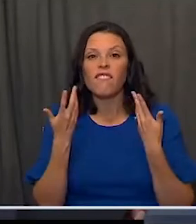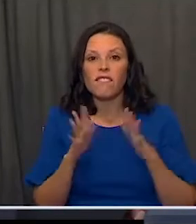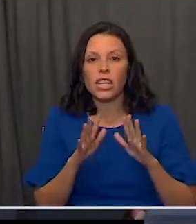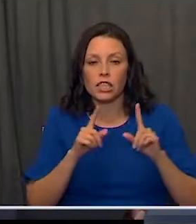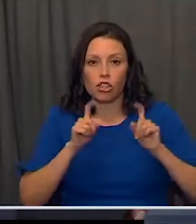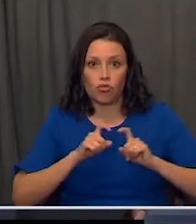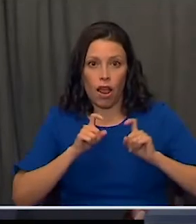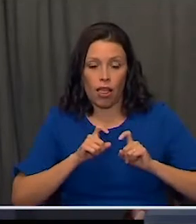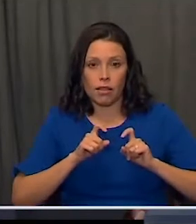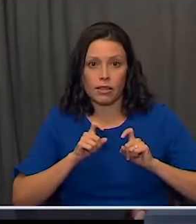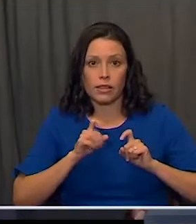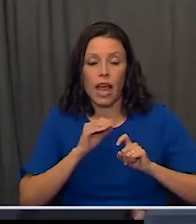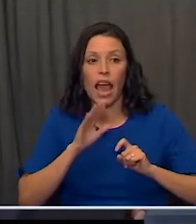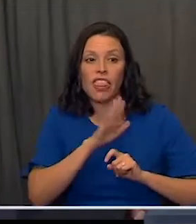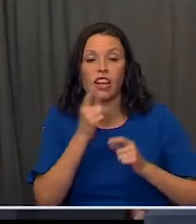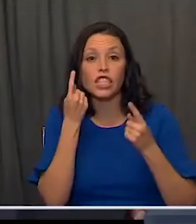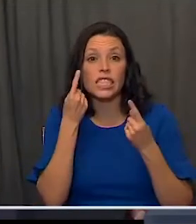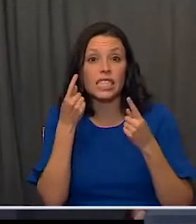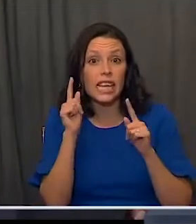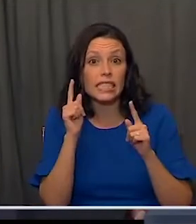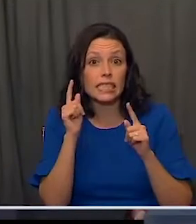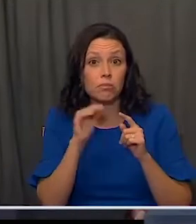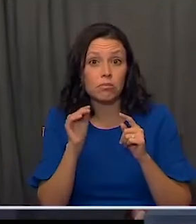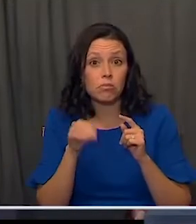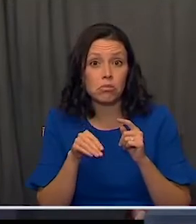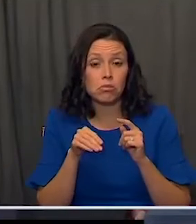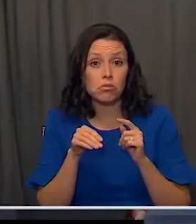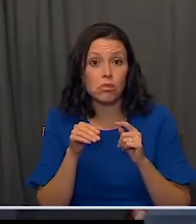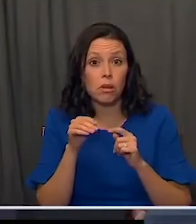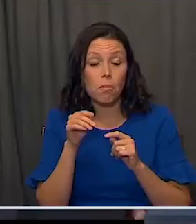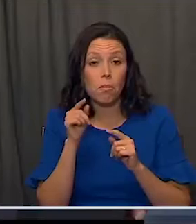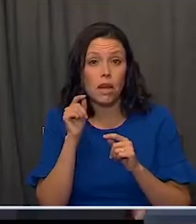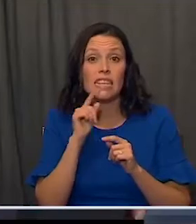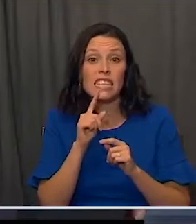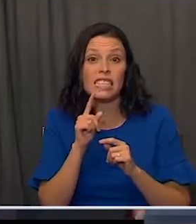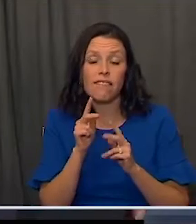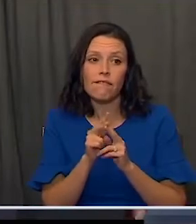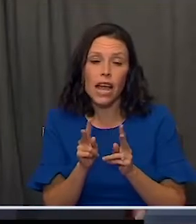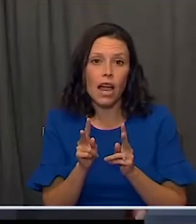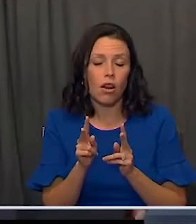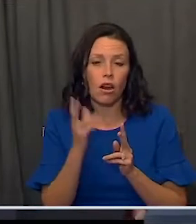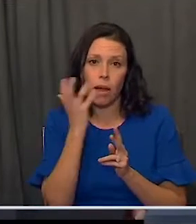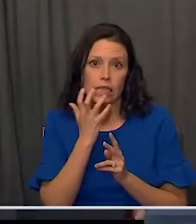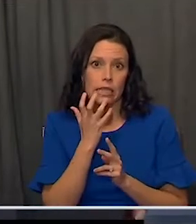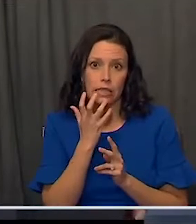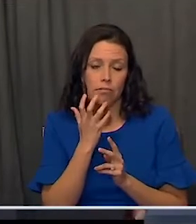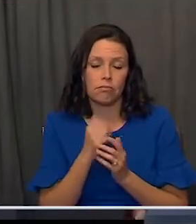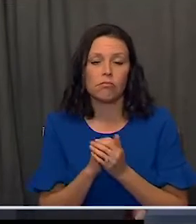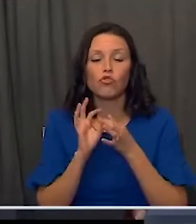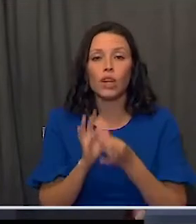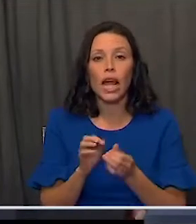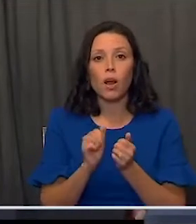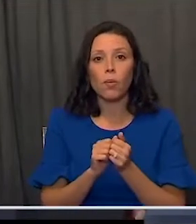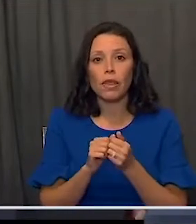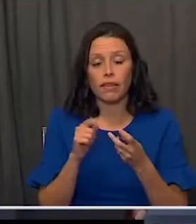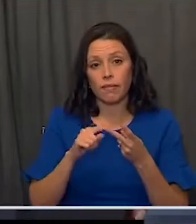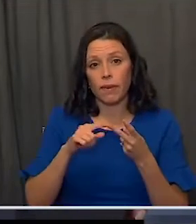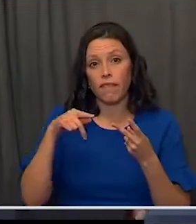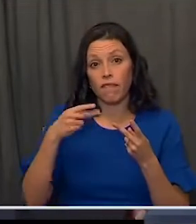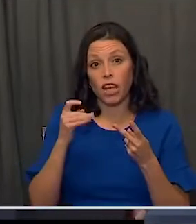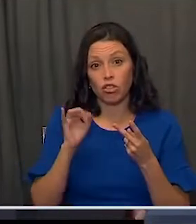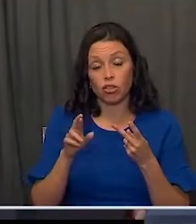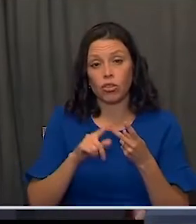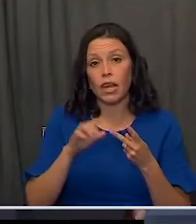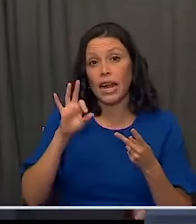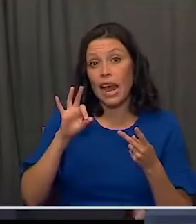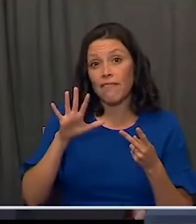efficacious vaccine efficacy point is extraordinary. With regard to Pfizer, it was